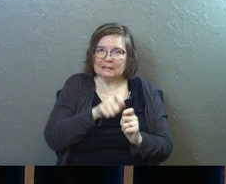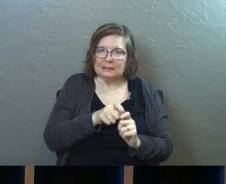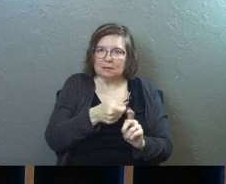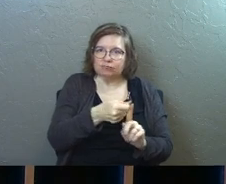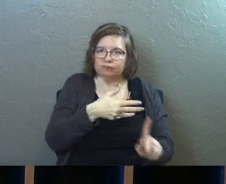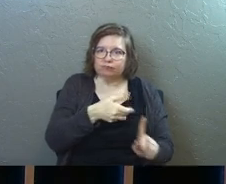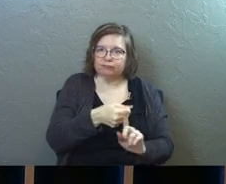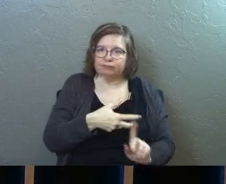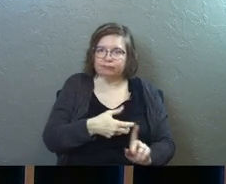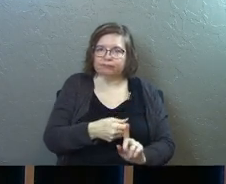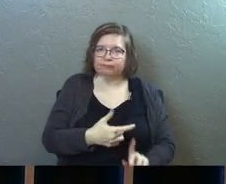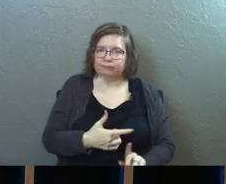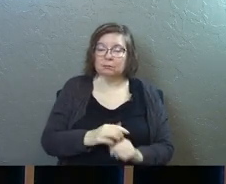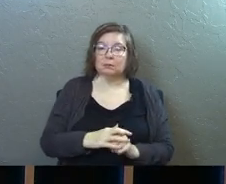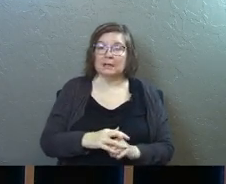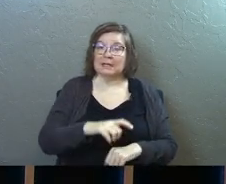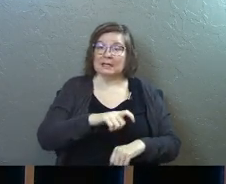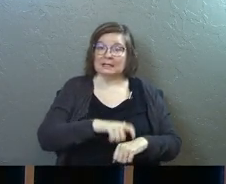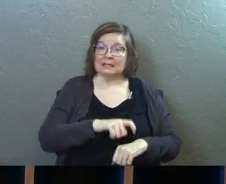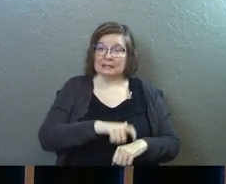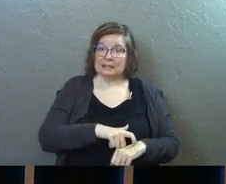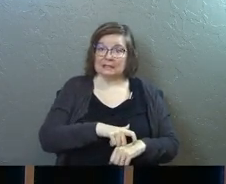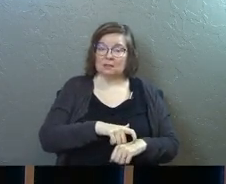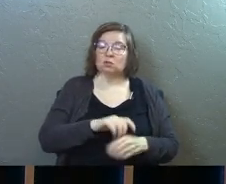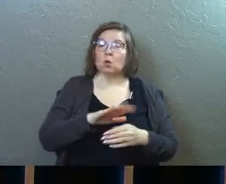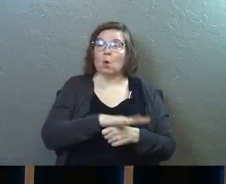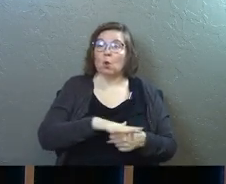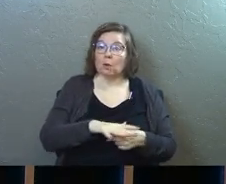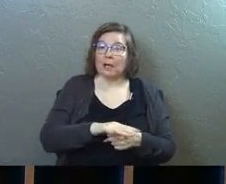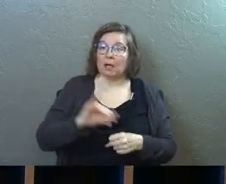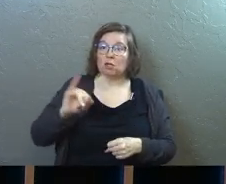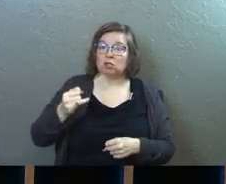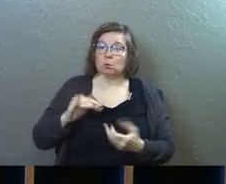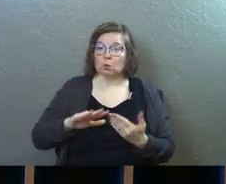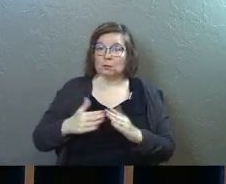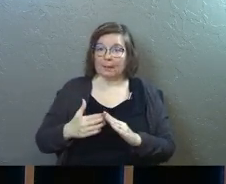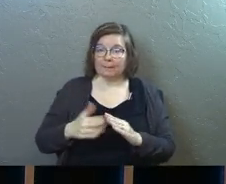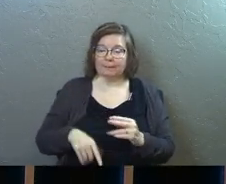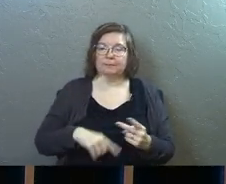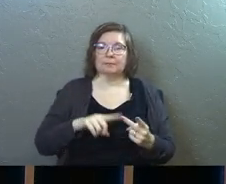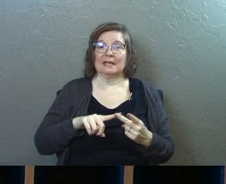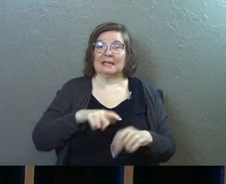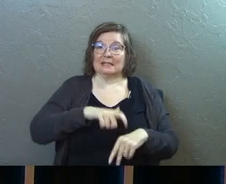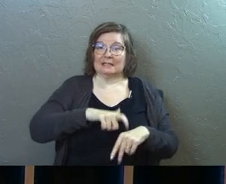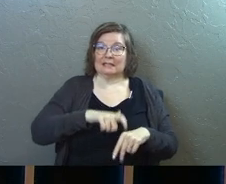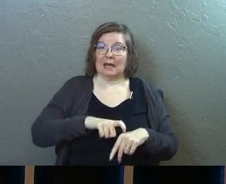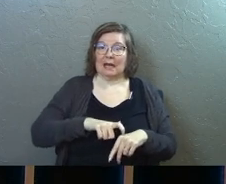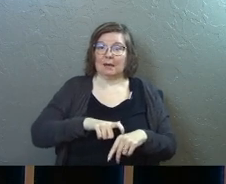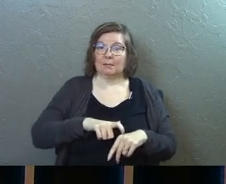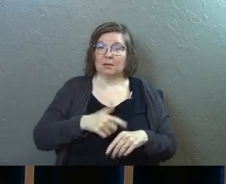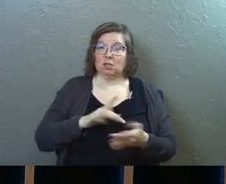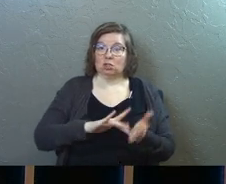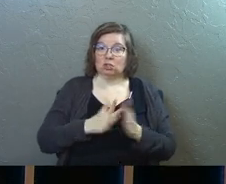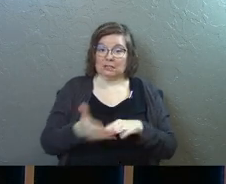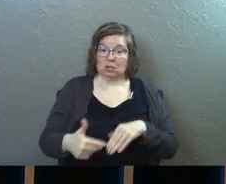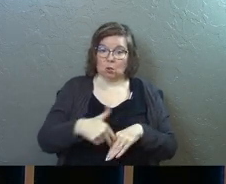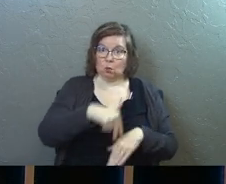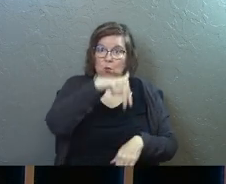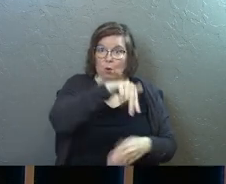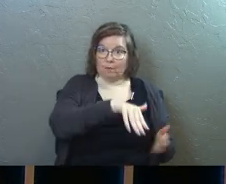location-wise, we're in Jerusalem. Time-wise, this is 50 days after Jesus rose from the dead.